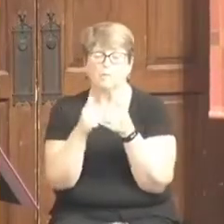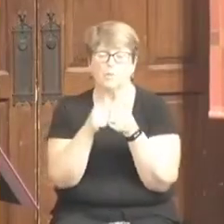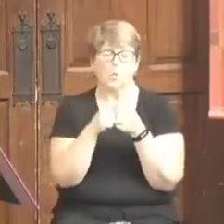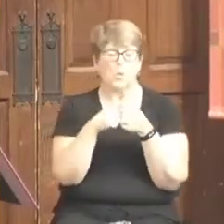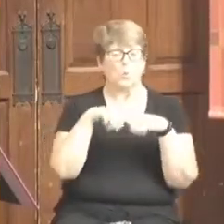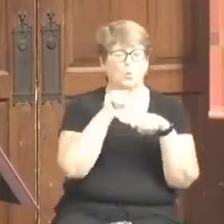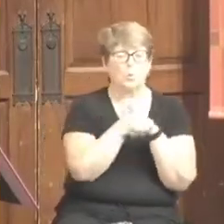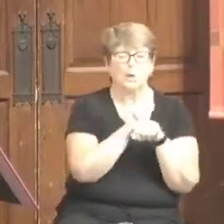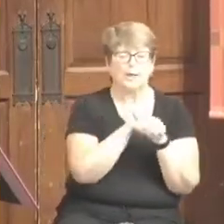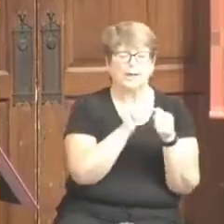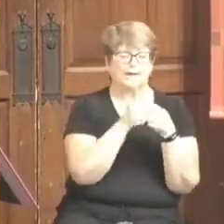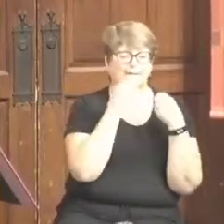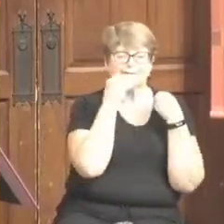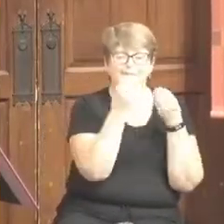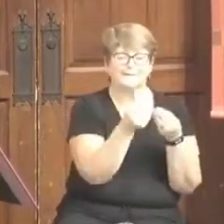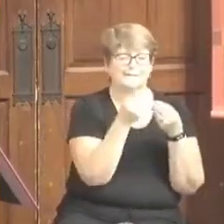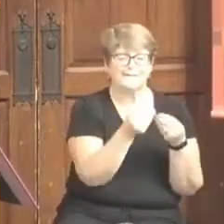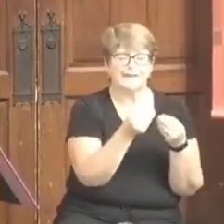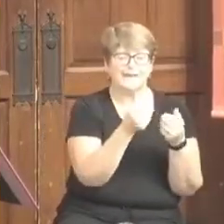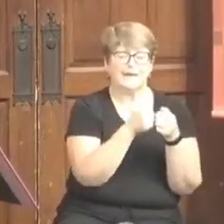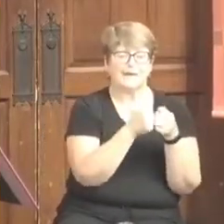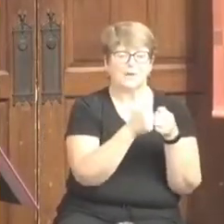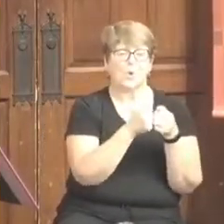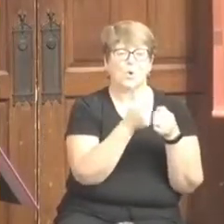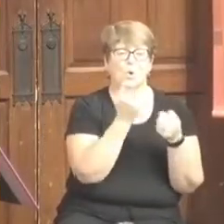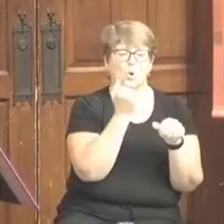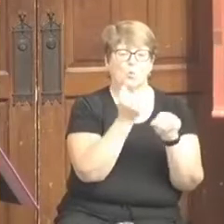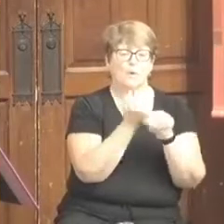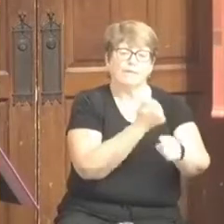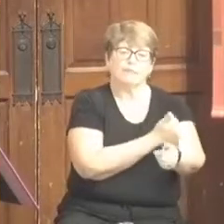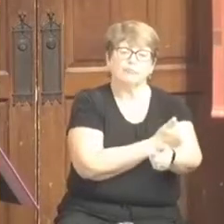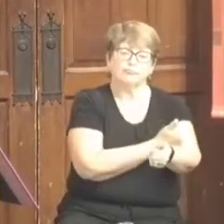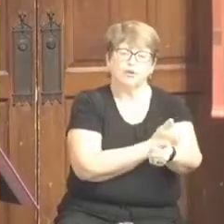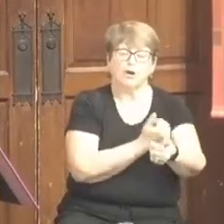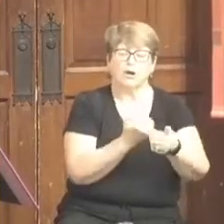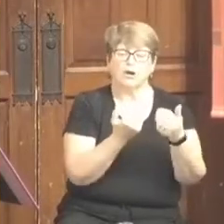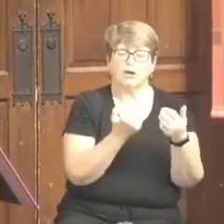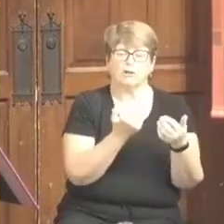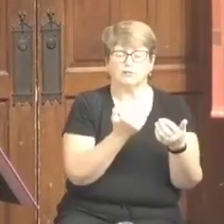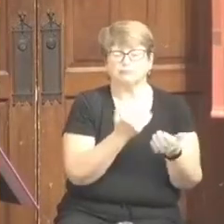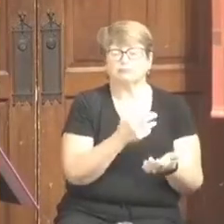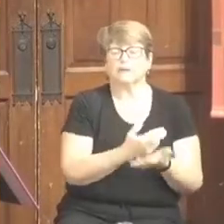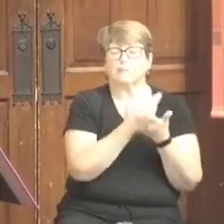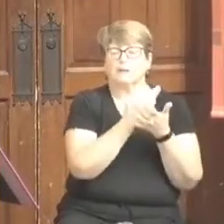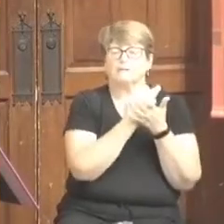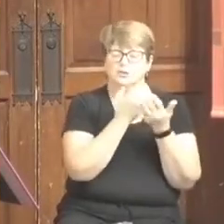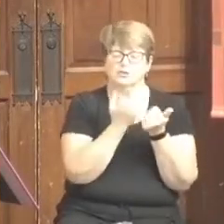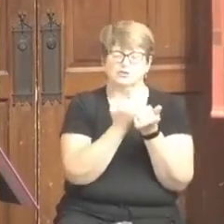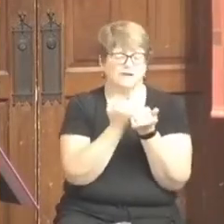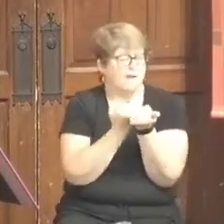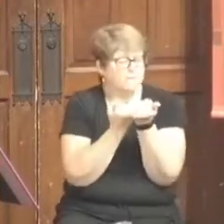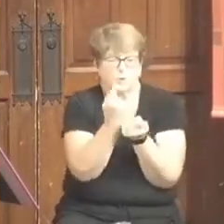leading in the Ida recovery. God's got a calling for every layperson in the Eastern Pennsylvania